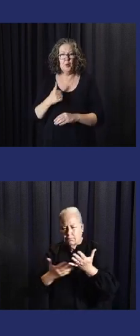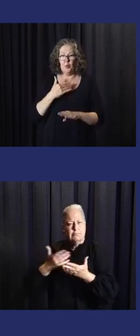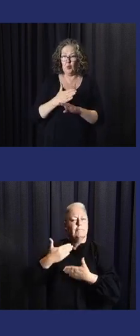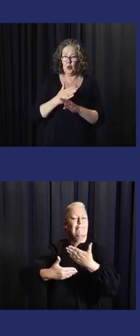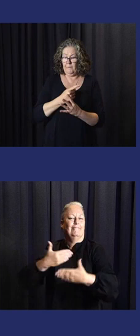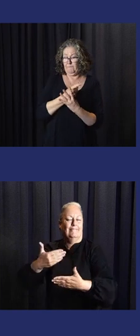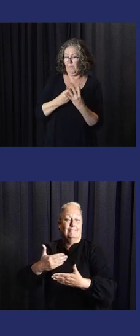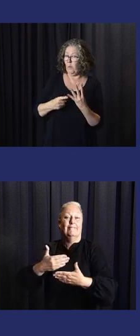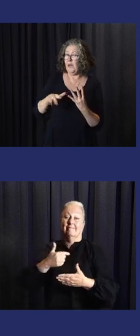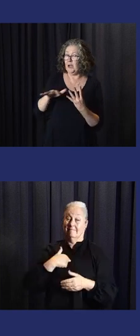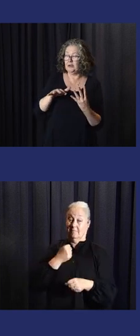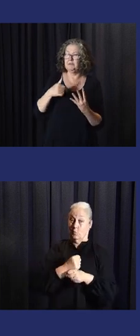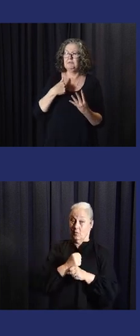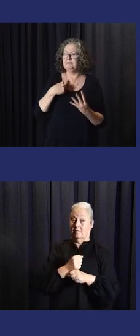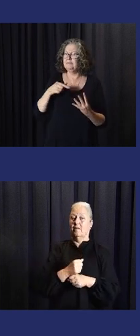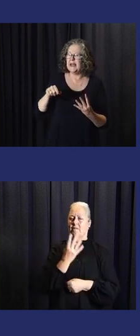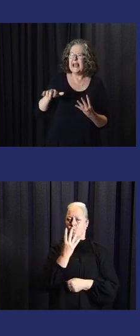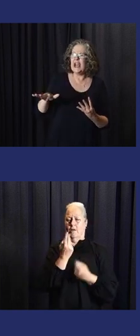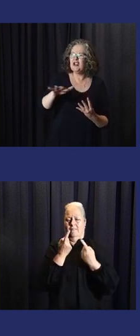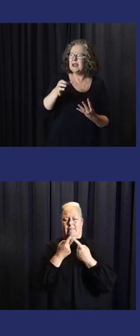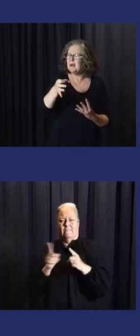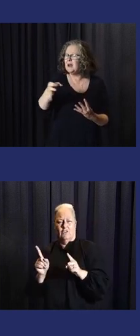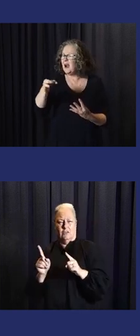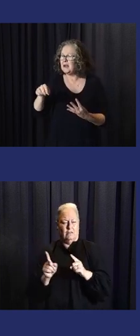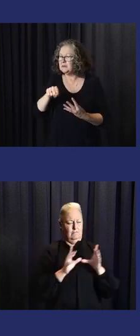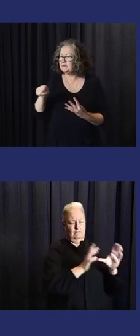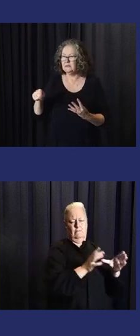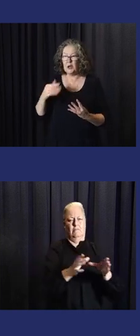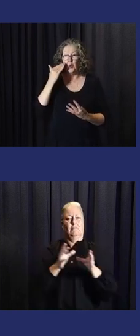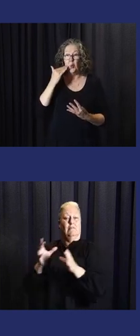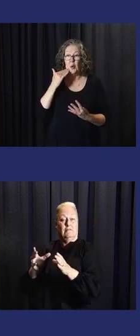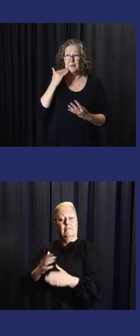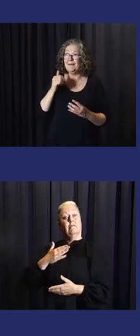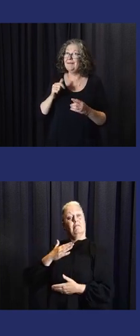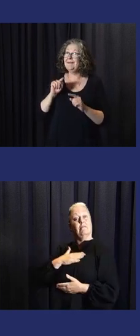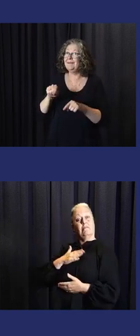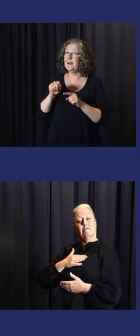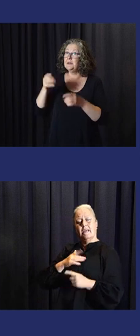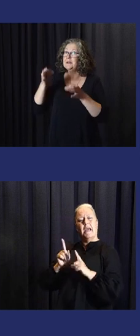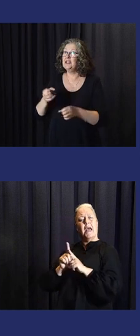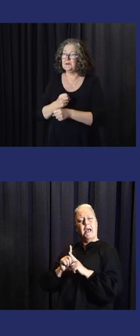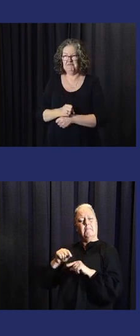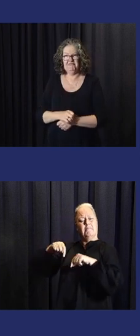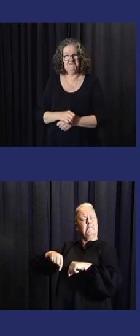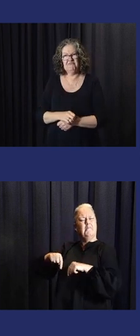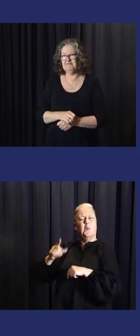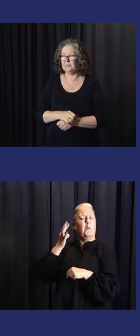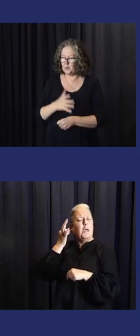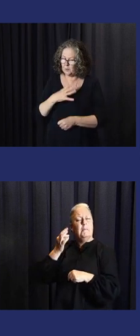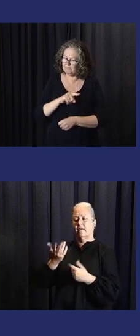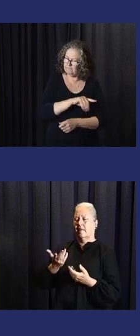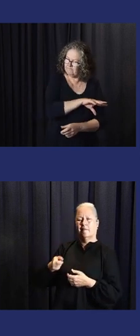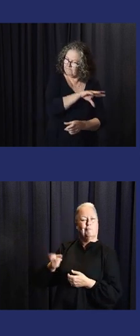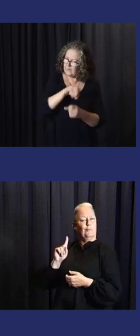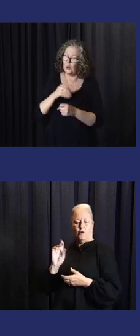resilience building and recovery. And this is around working across four pillars. I come from a region where women are